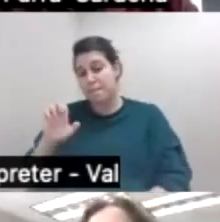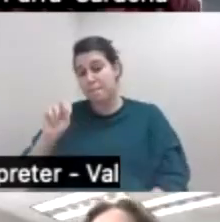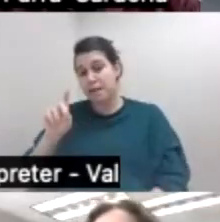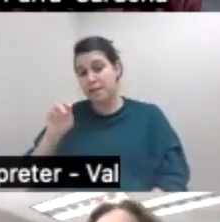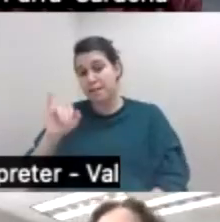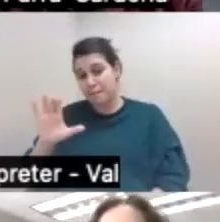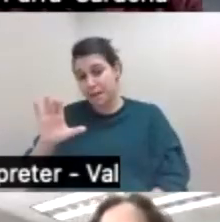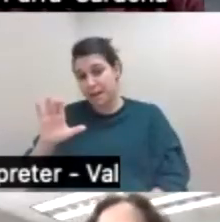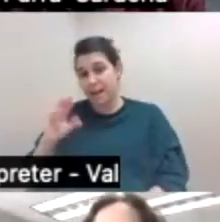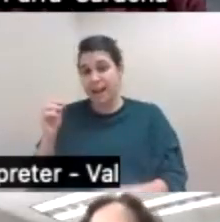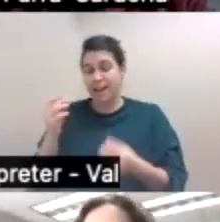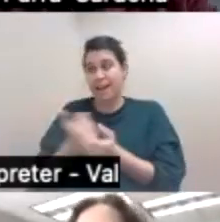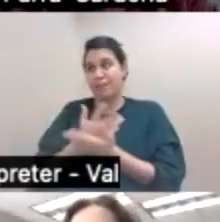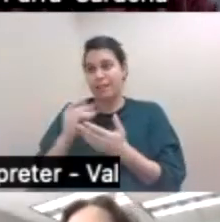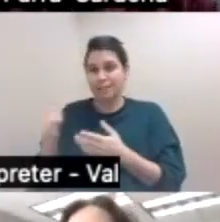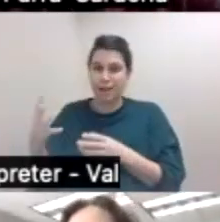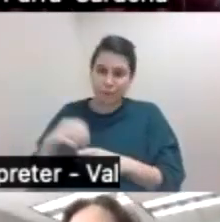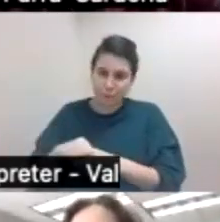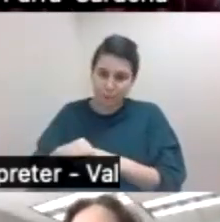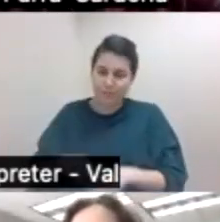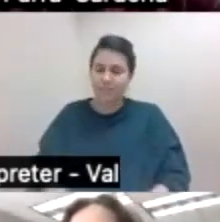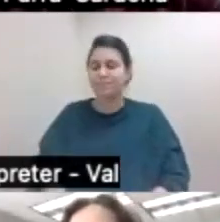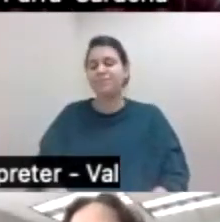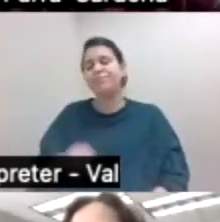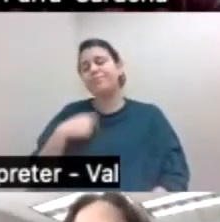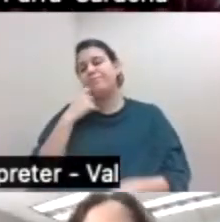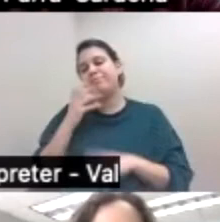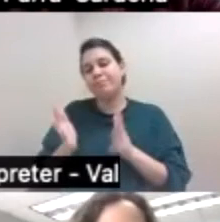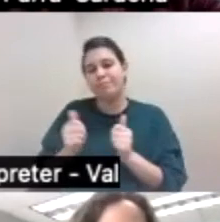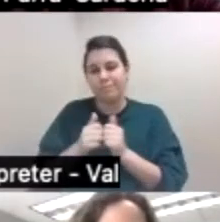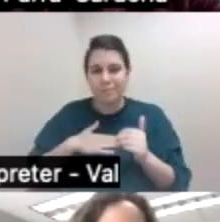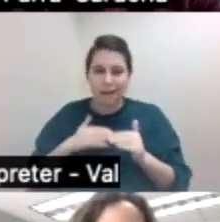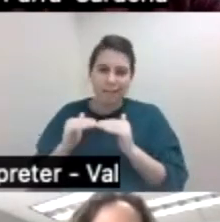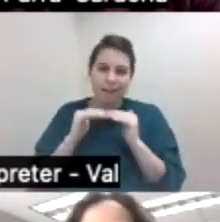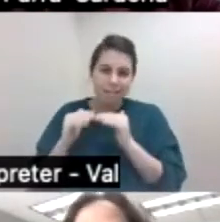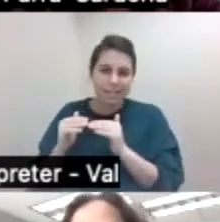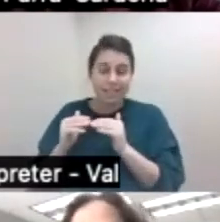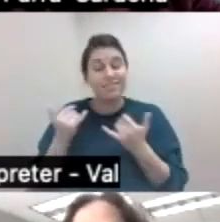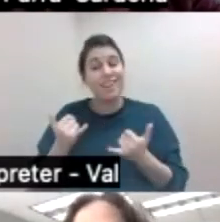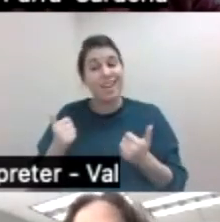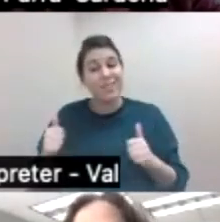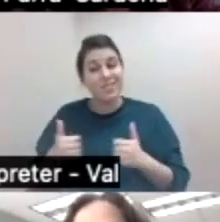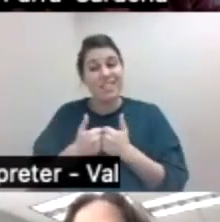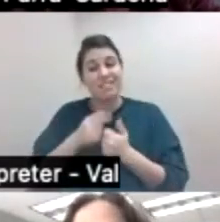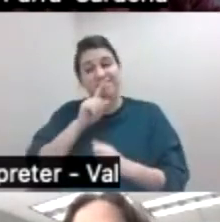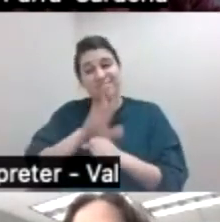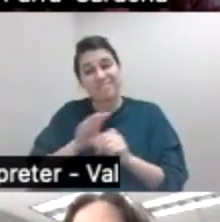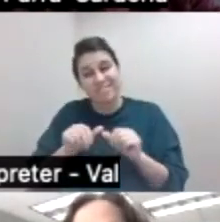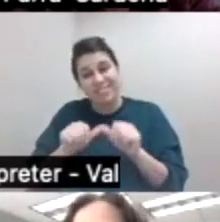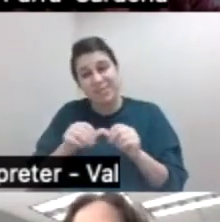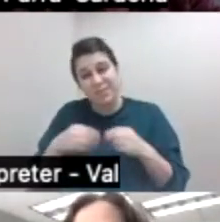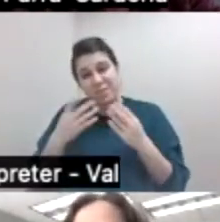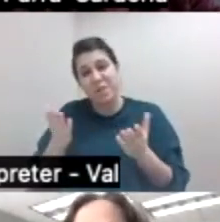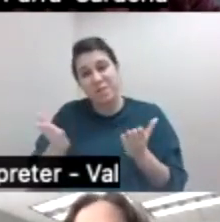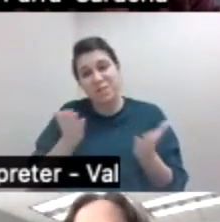everything that that represents. I was telling my colleagues that now the challenge is going to be making sure that we continue to provide services